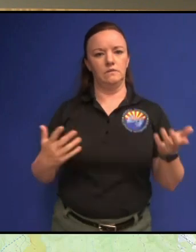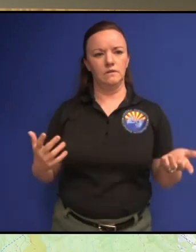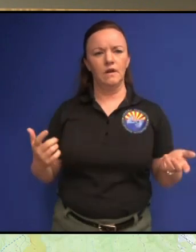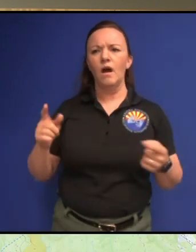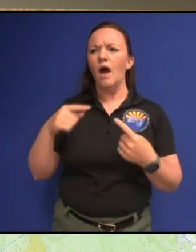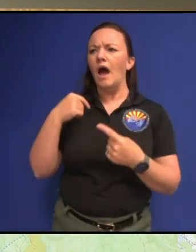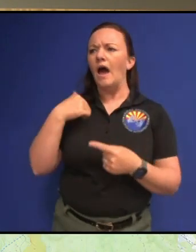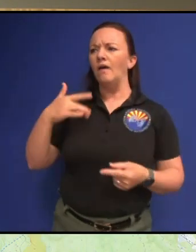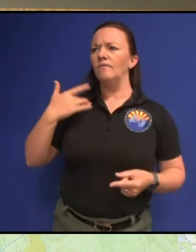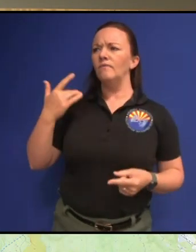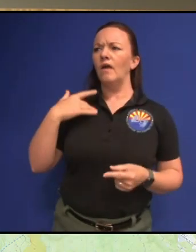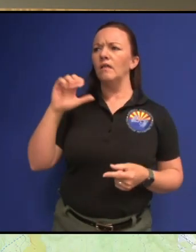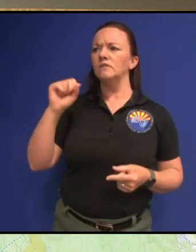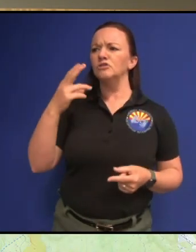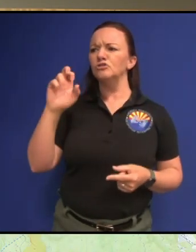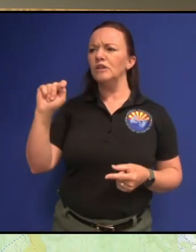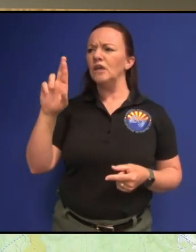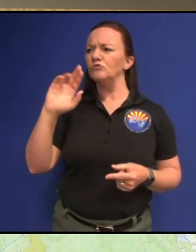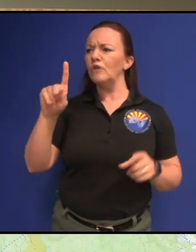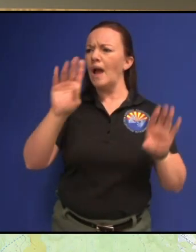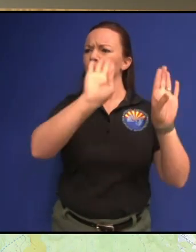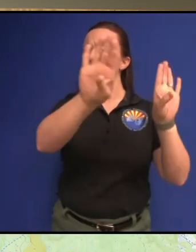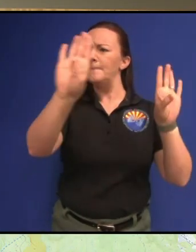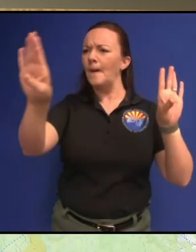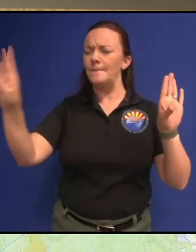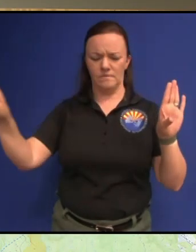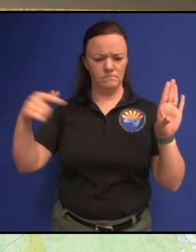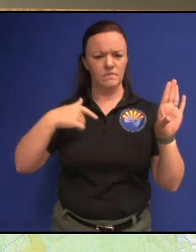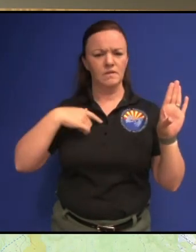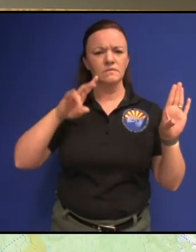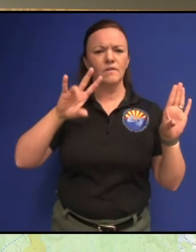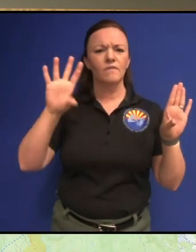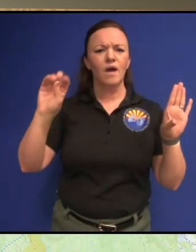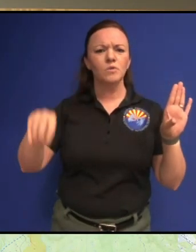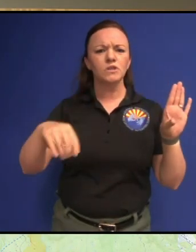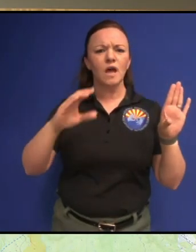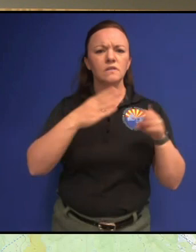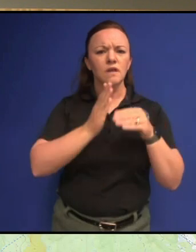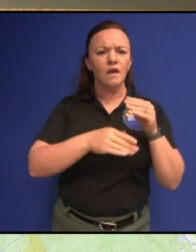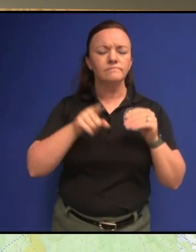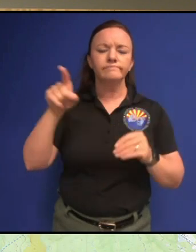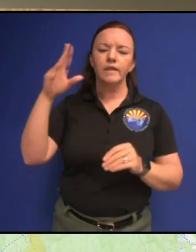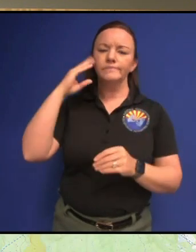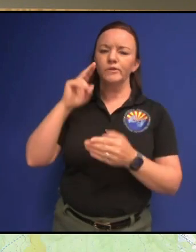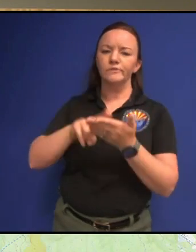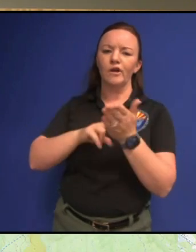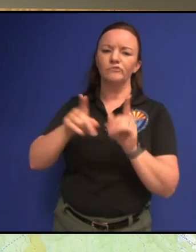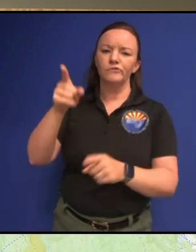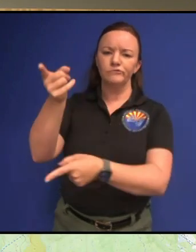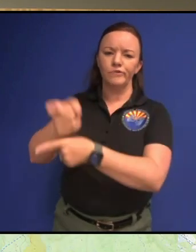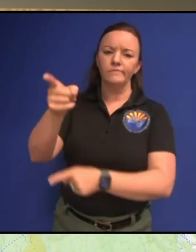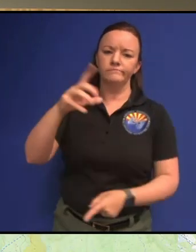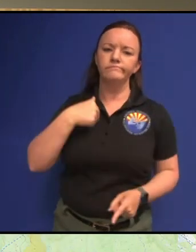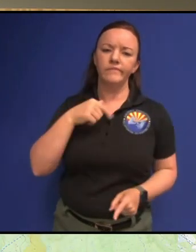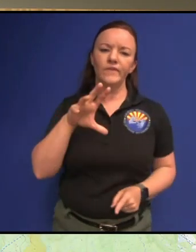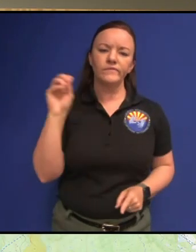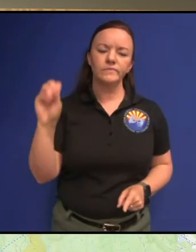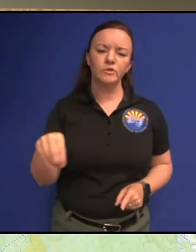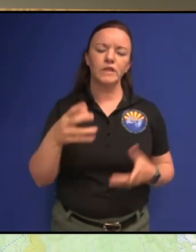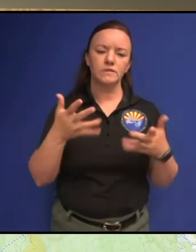percent of the way done surprised the experienced contractor was right when you get sheetrock up you're 50 percent of the way done so it kind of us when we get the fire out